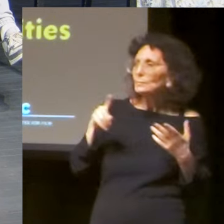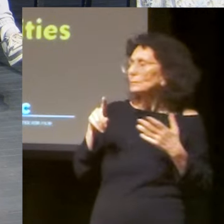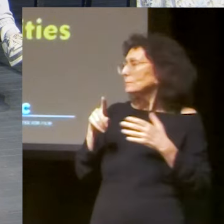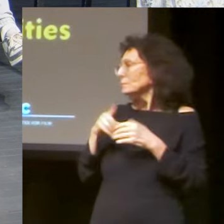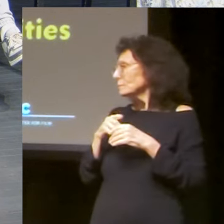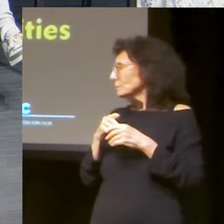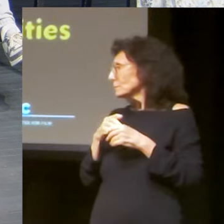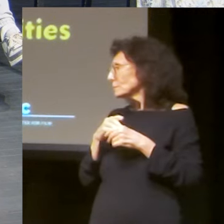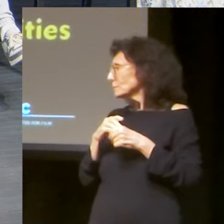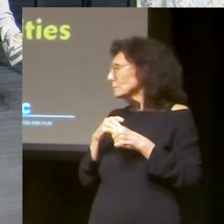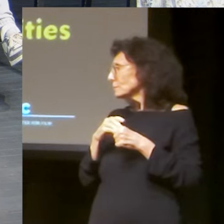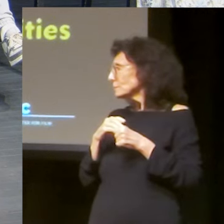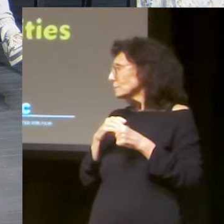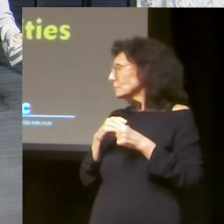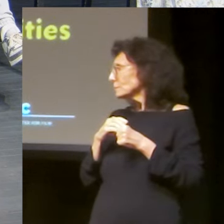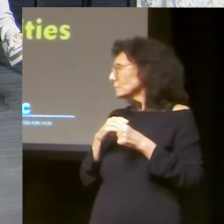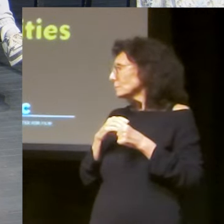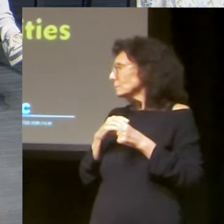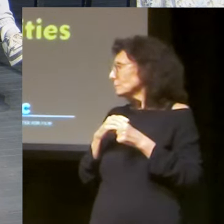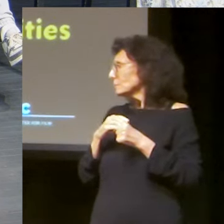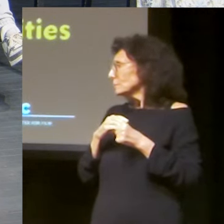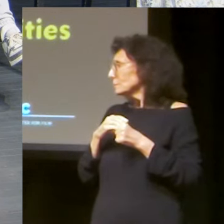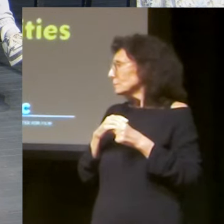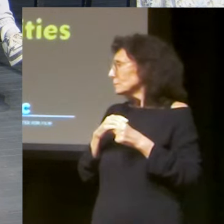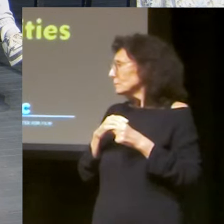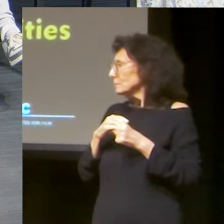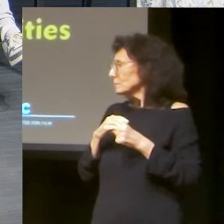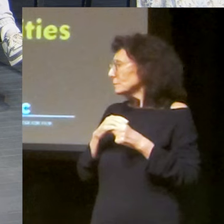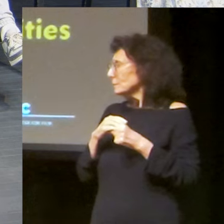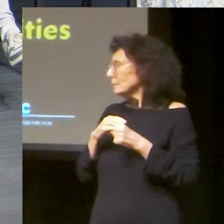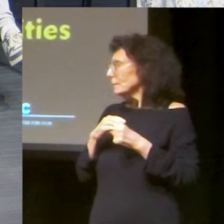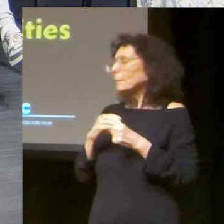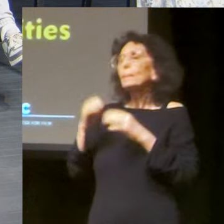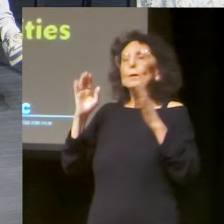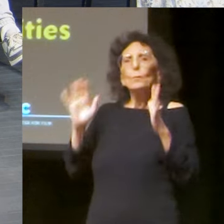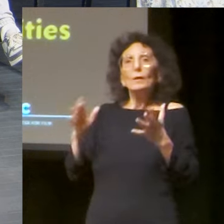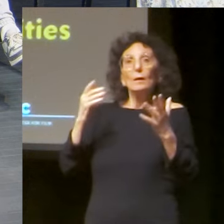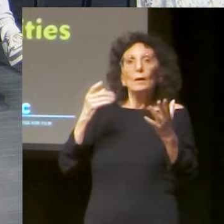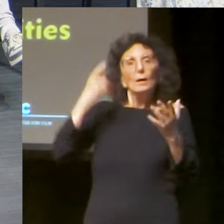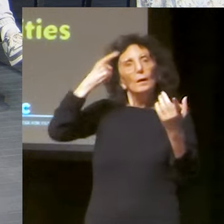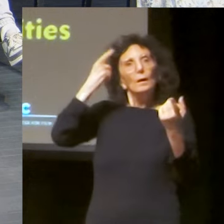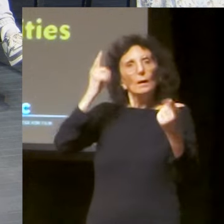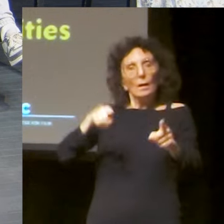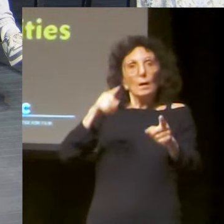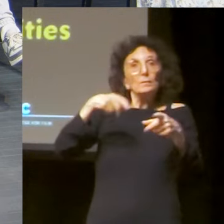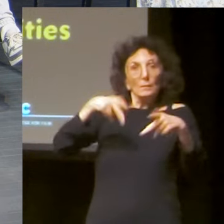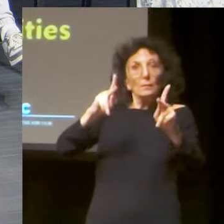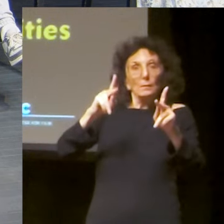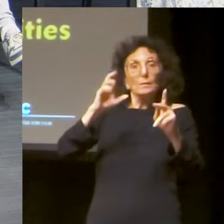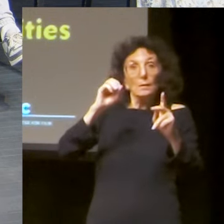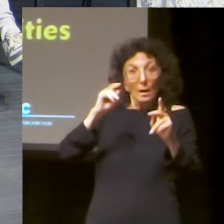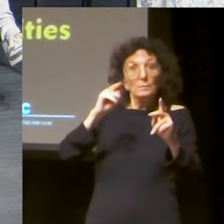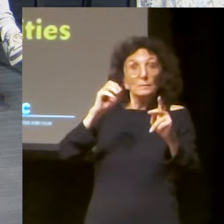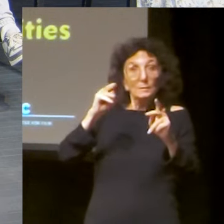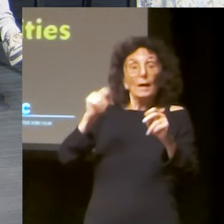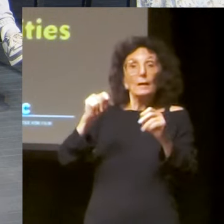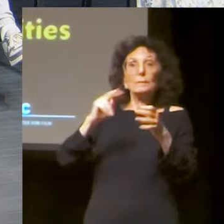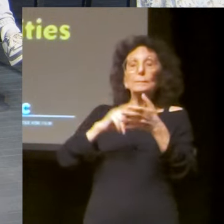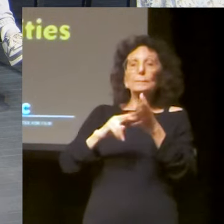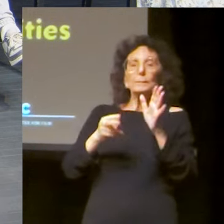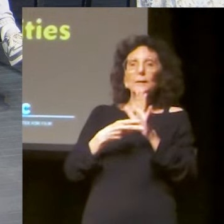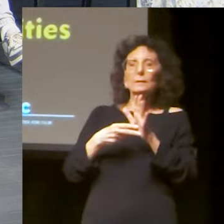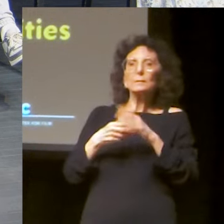it's very complicated. Um, it's when you start to understand, um,